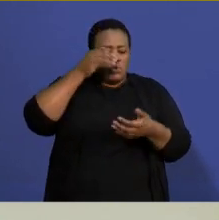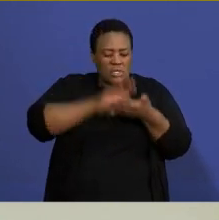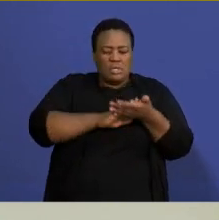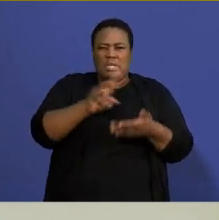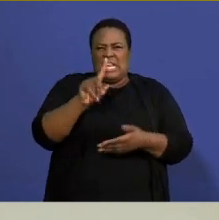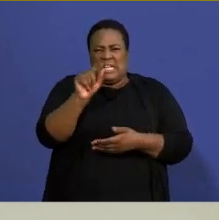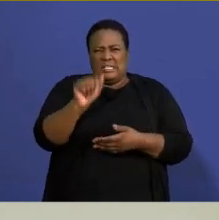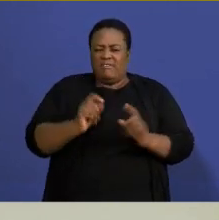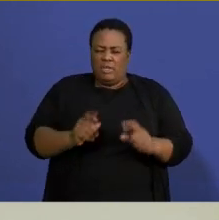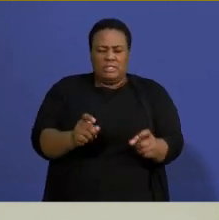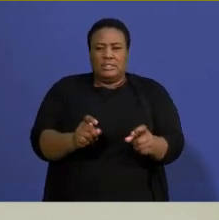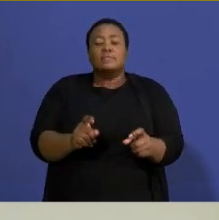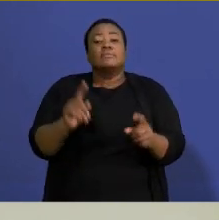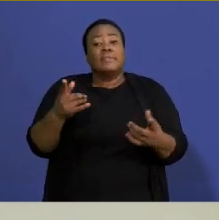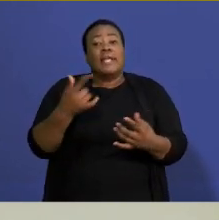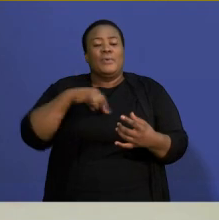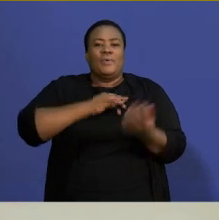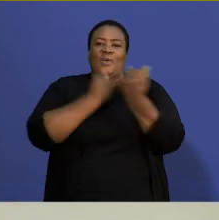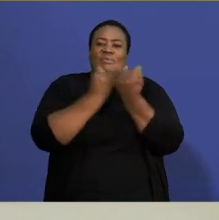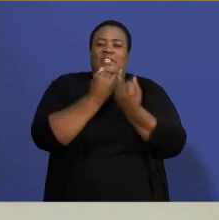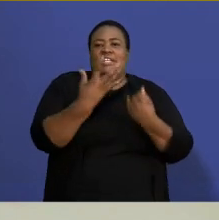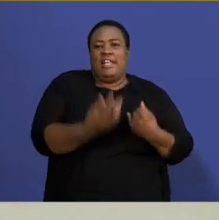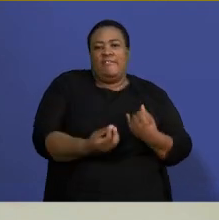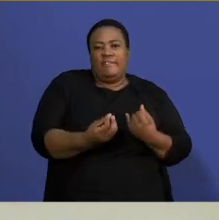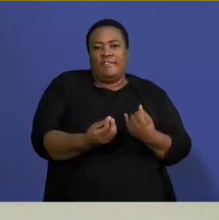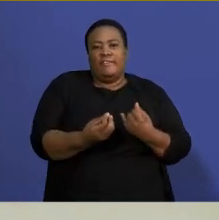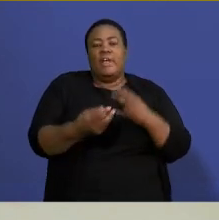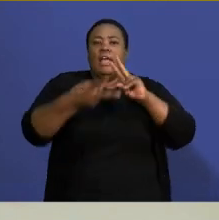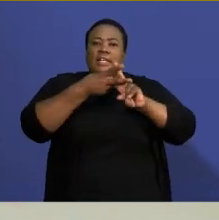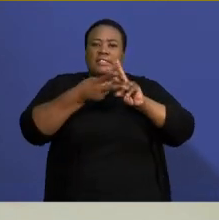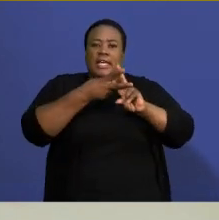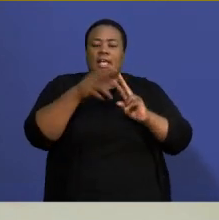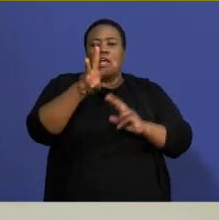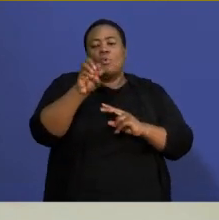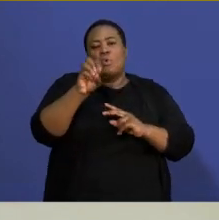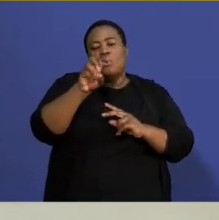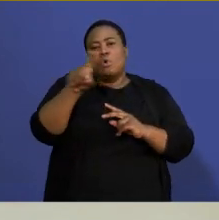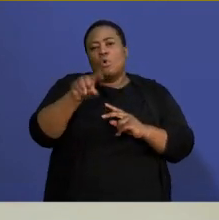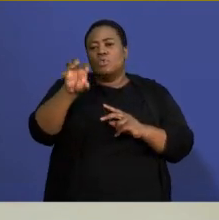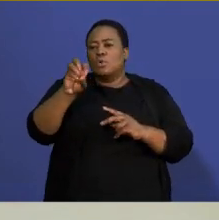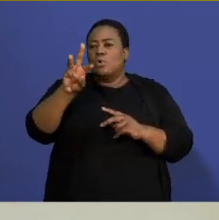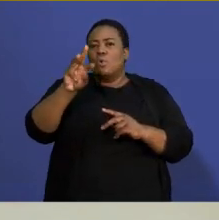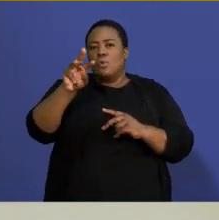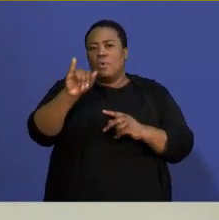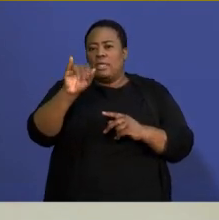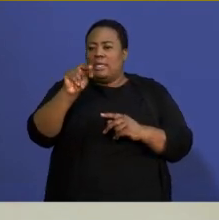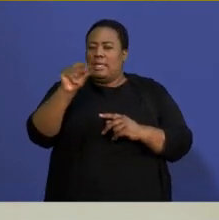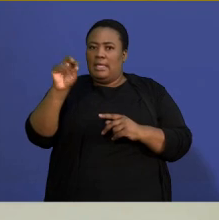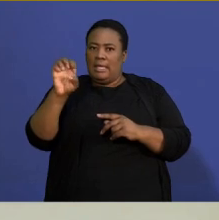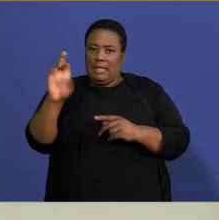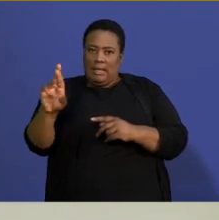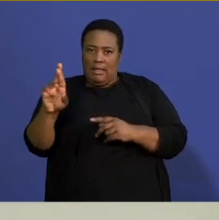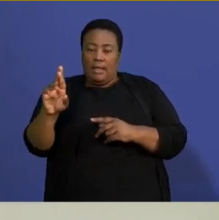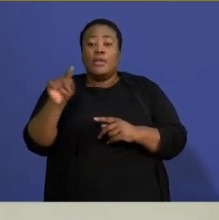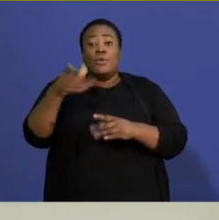Was the Matrix brings you hashtag wasowinacompetition, where two lucky viewers stand a chance to win two